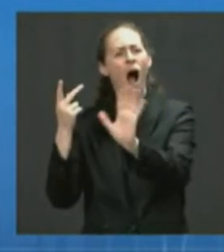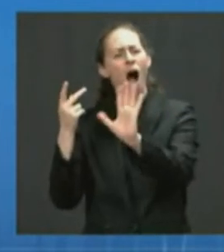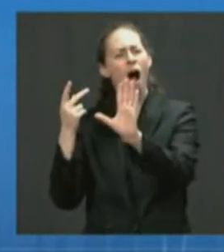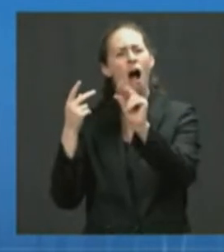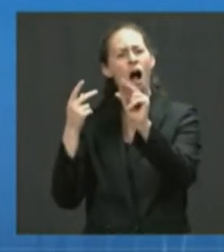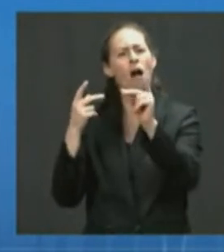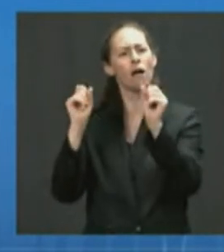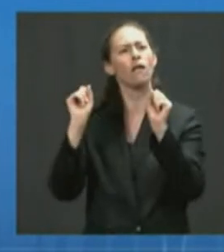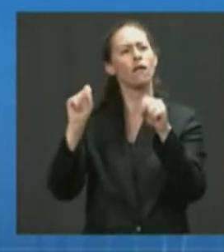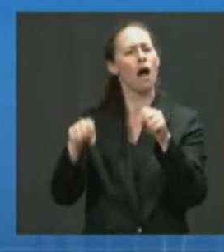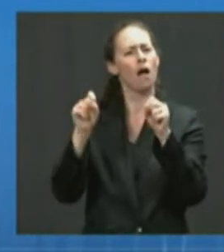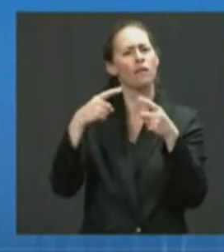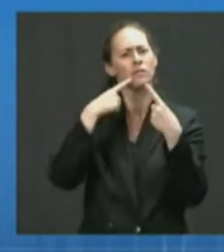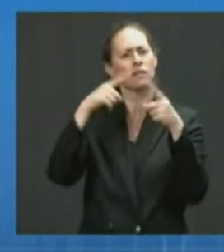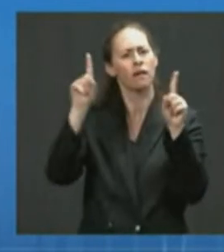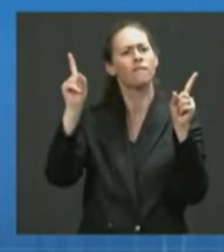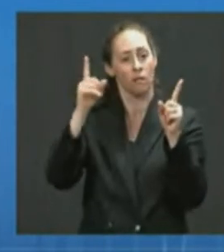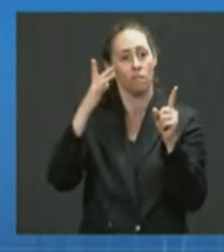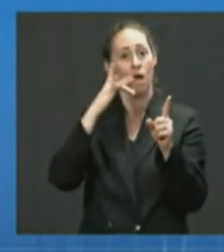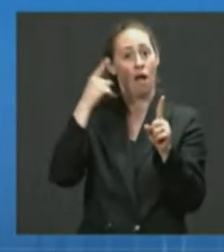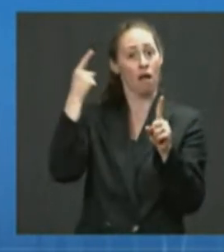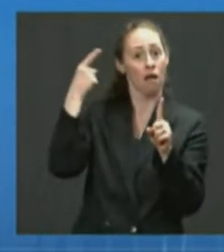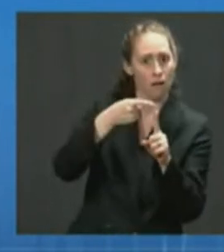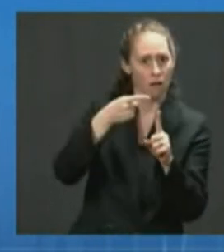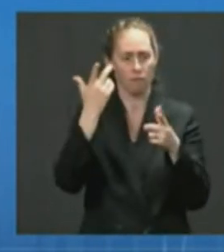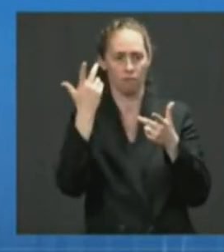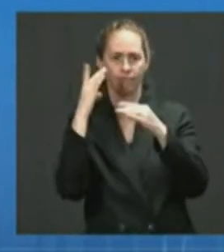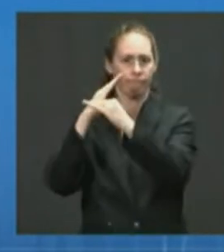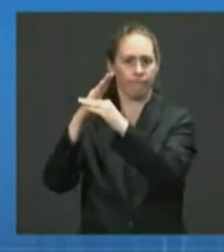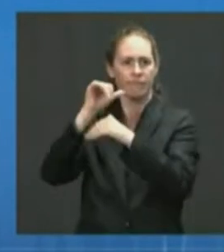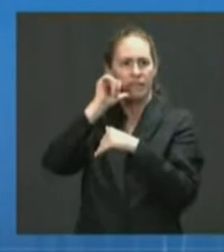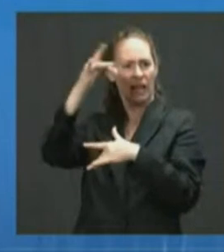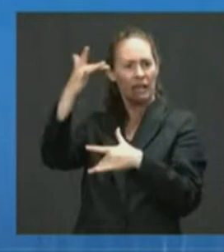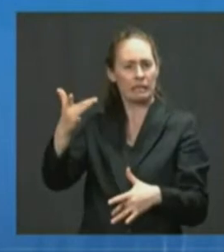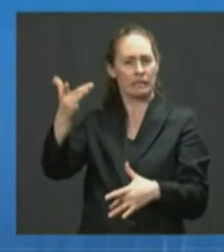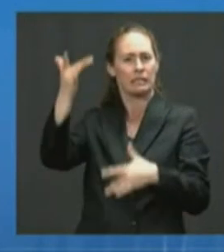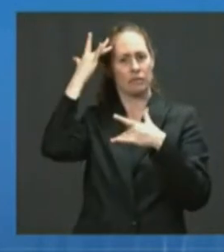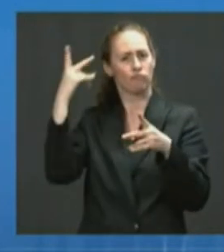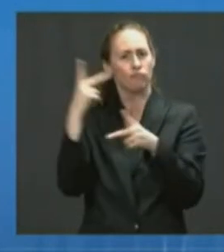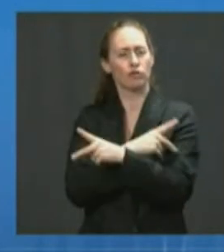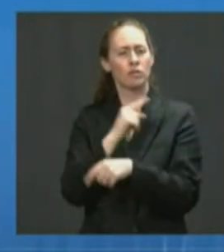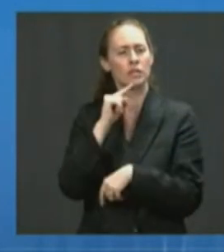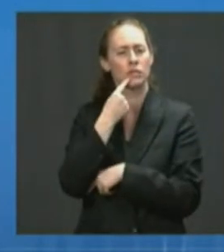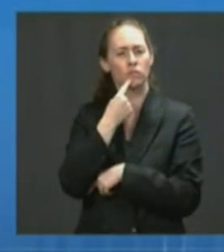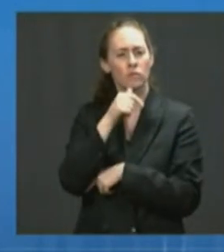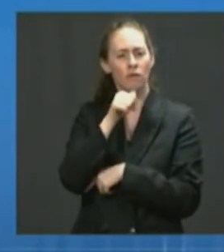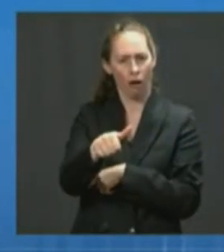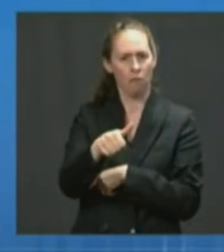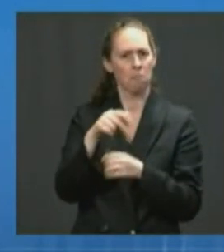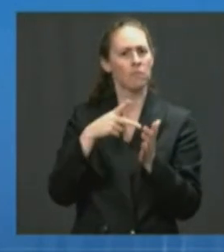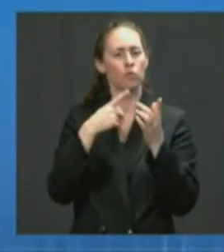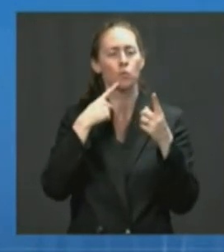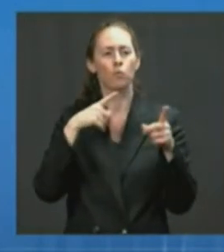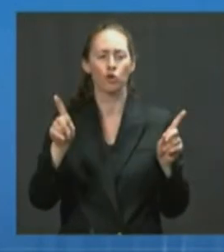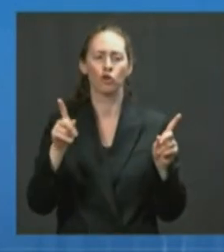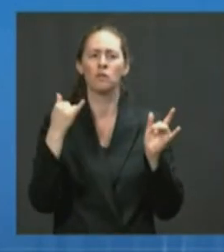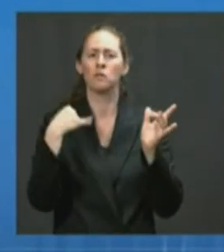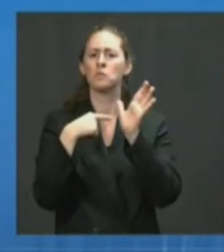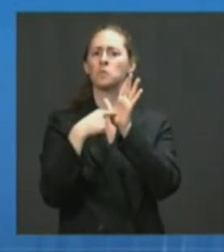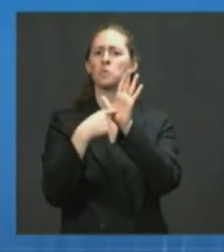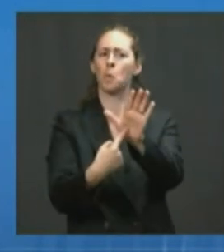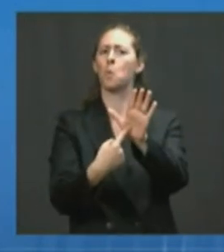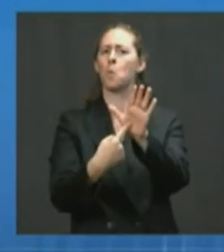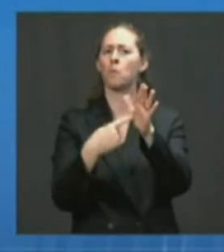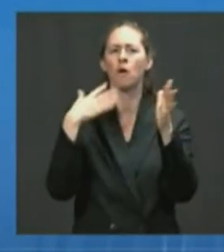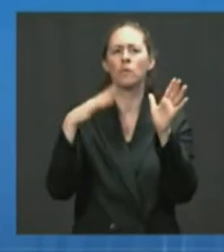of illness. So let's just look at that very briefly. Next slide. These are the data that I've shown you multiple times about the